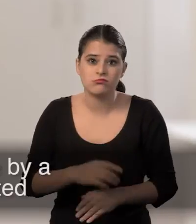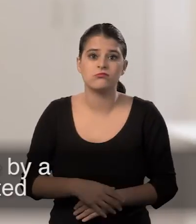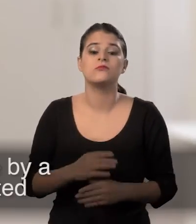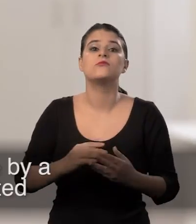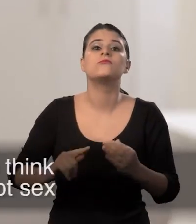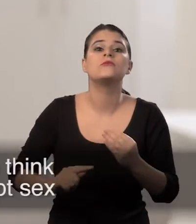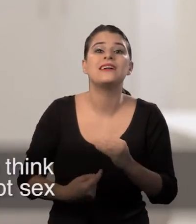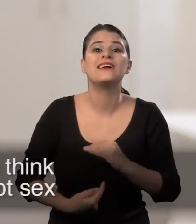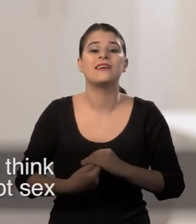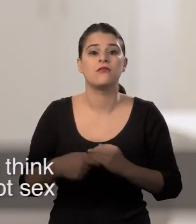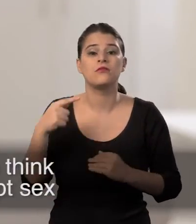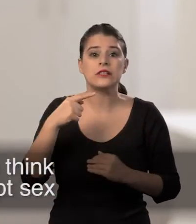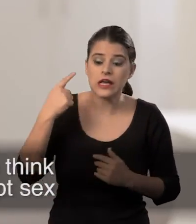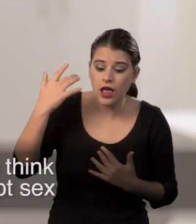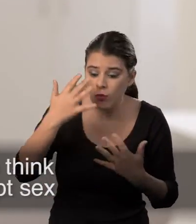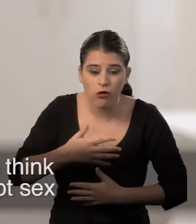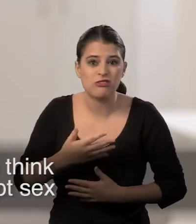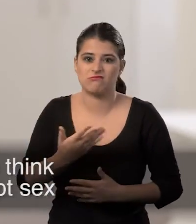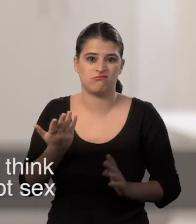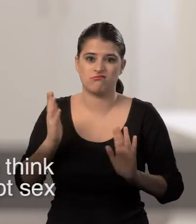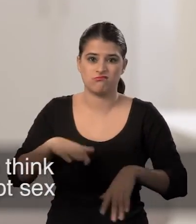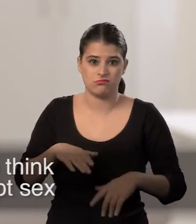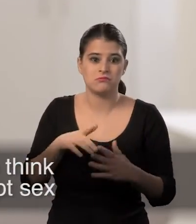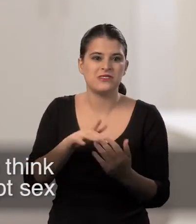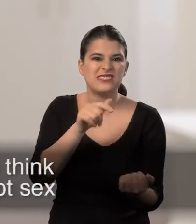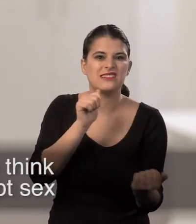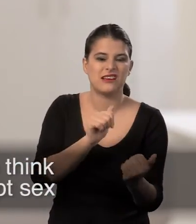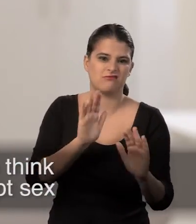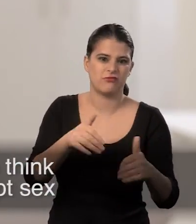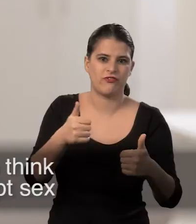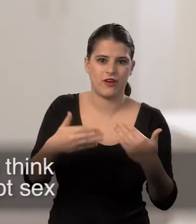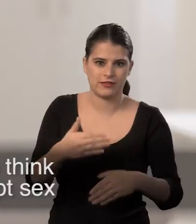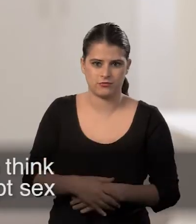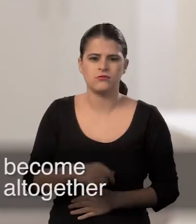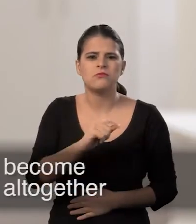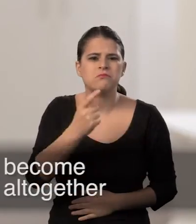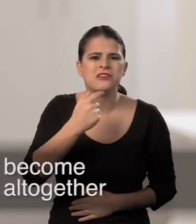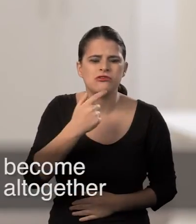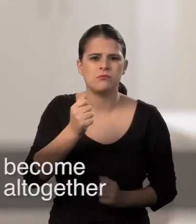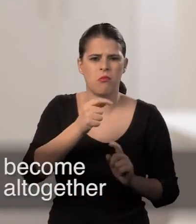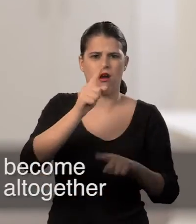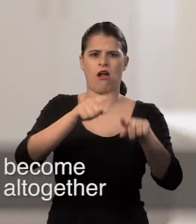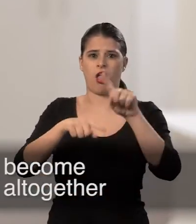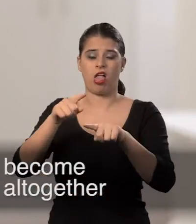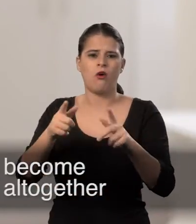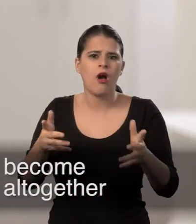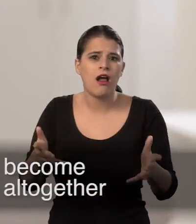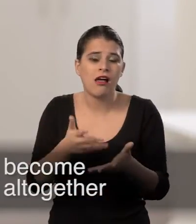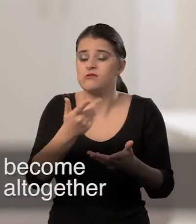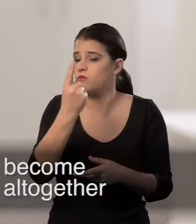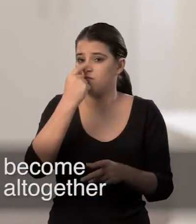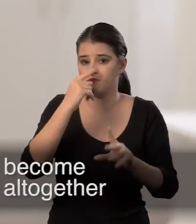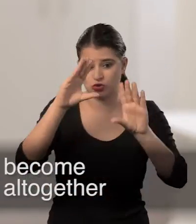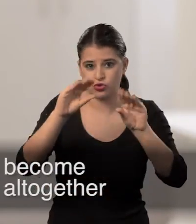be fitted. Once fitted, you don't have to think about it, so it doesn't interrupt sex. You might find that your periods become